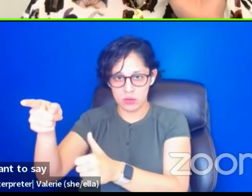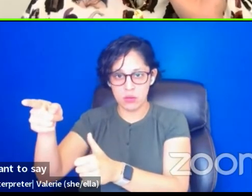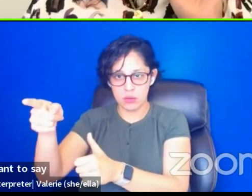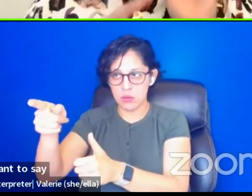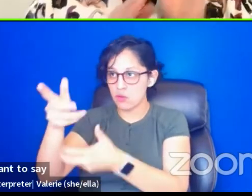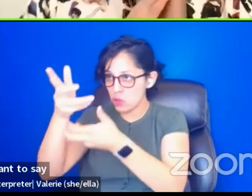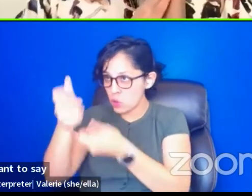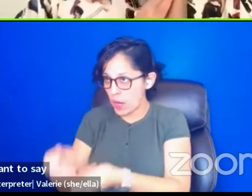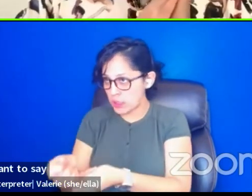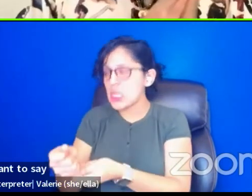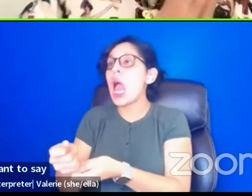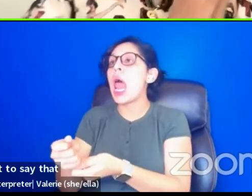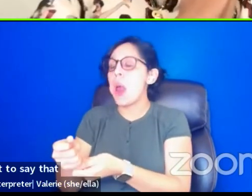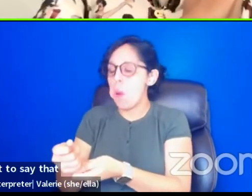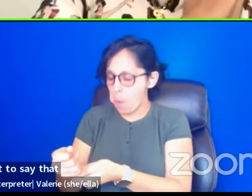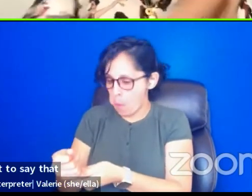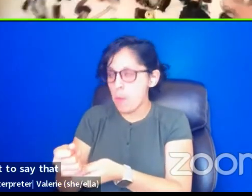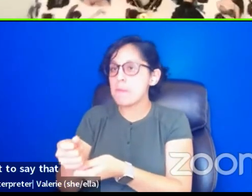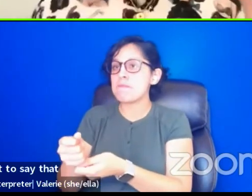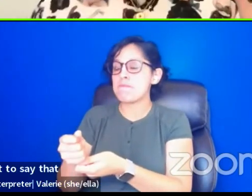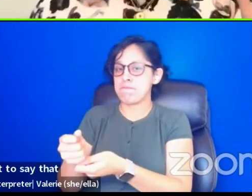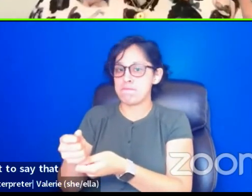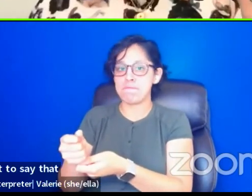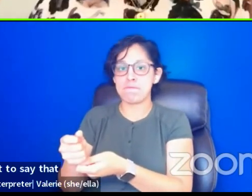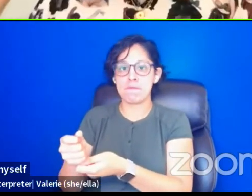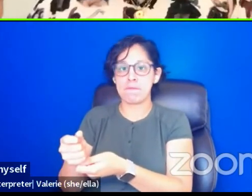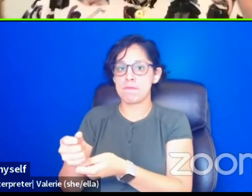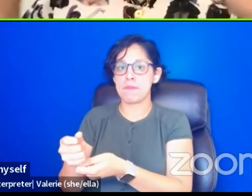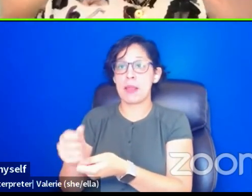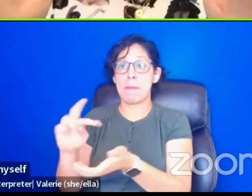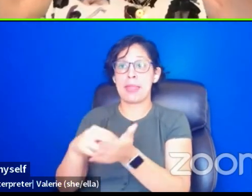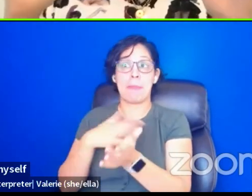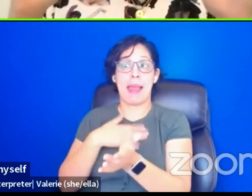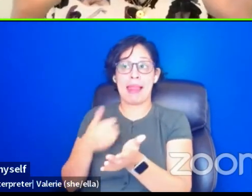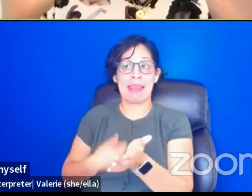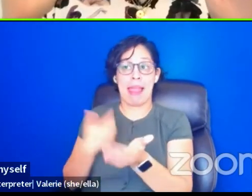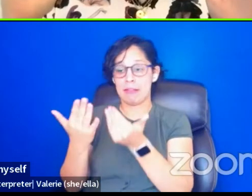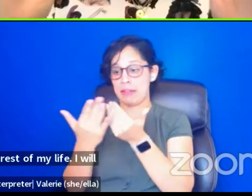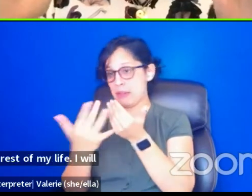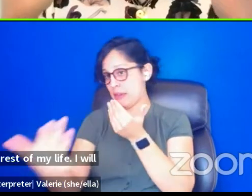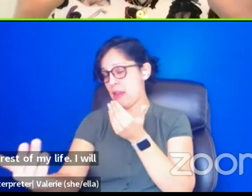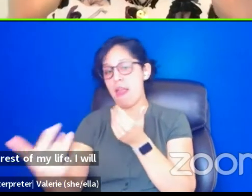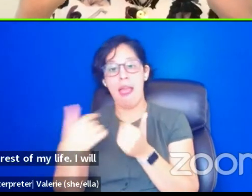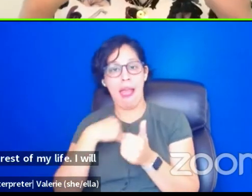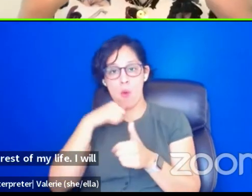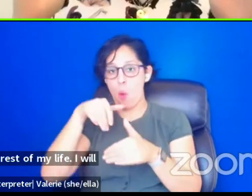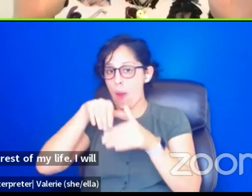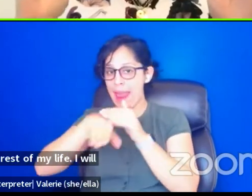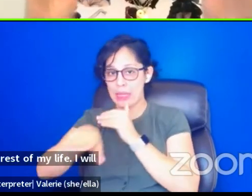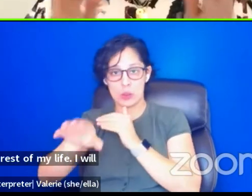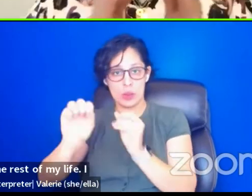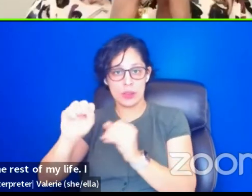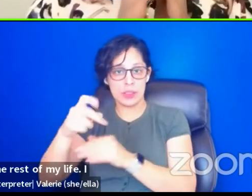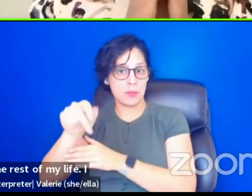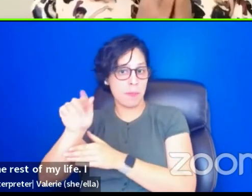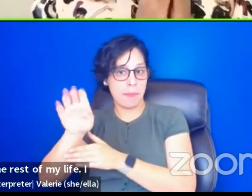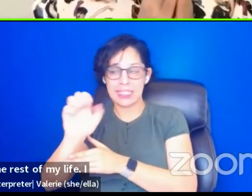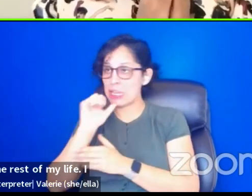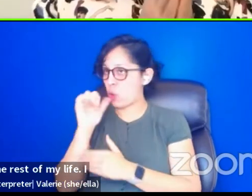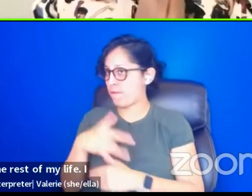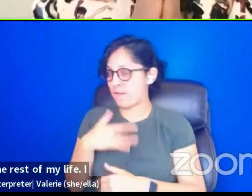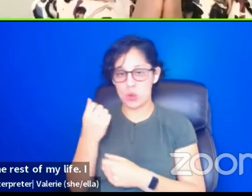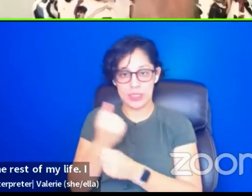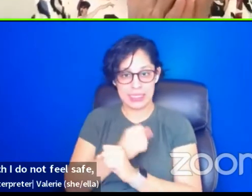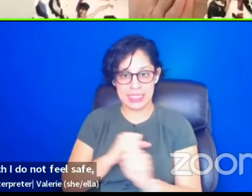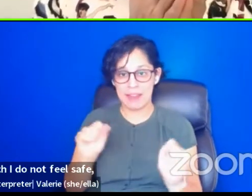I I've chosen for myself for the rest of my life. I will not step into a space in which I do not feel safe. And that means I